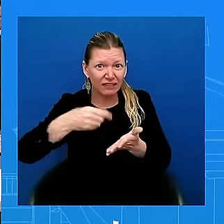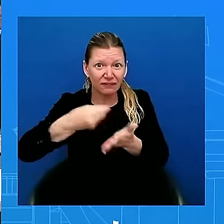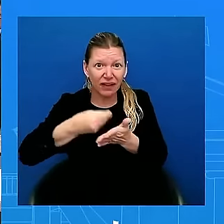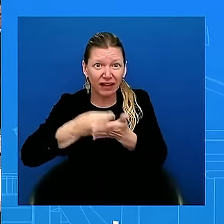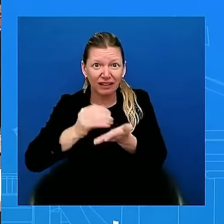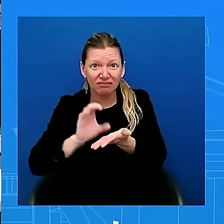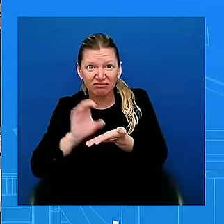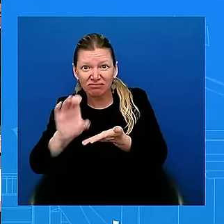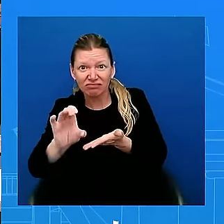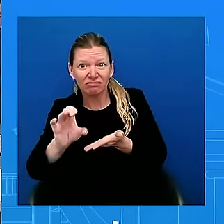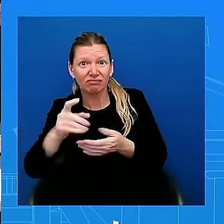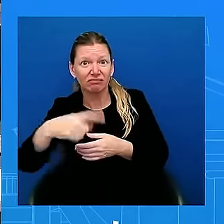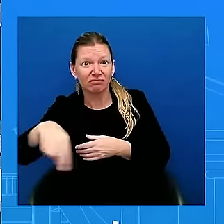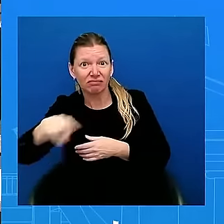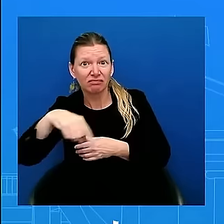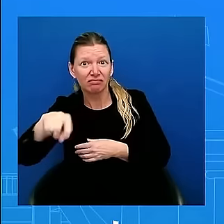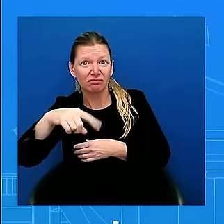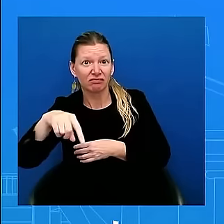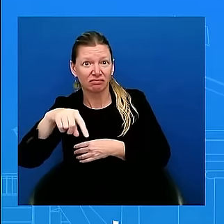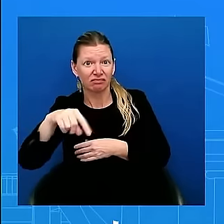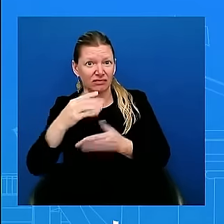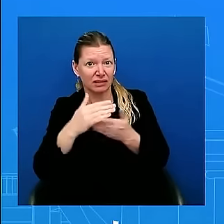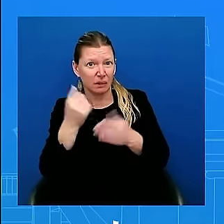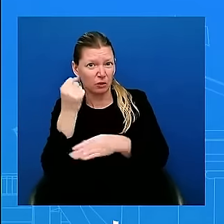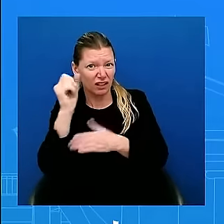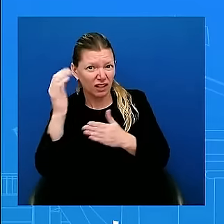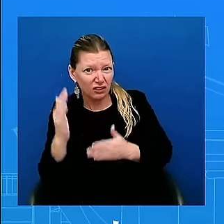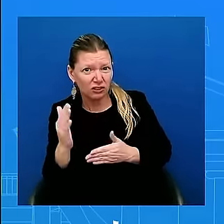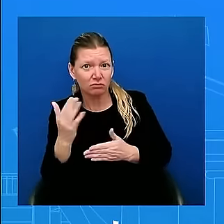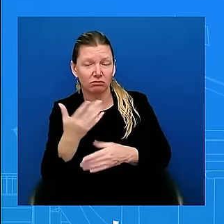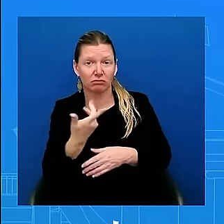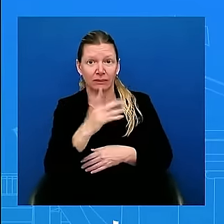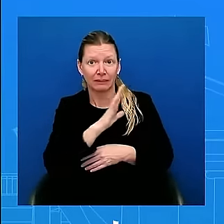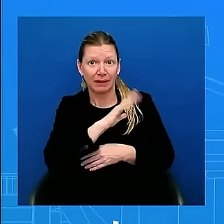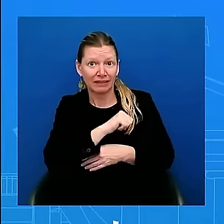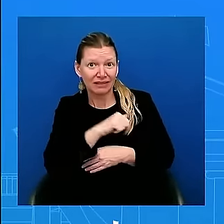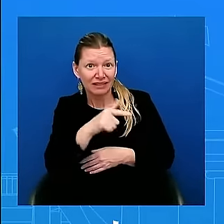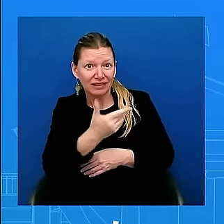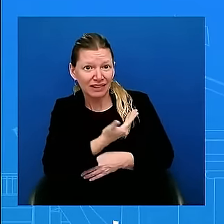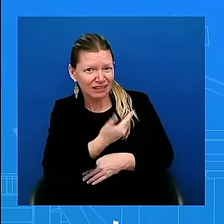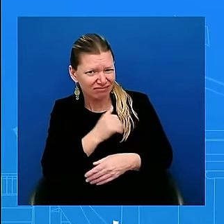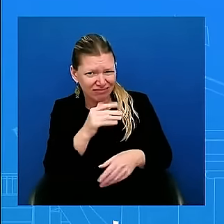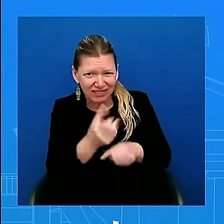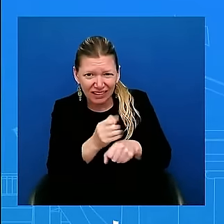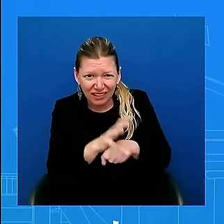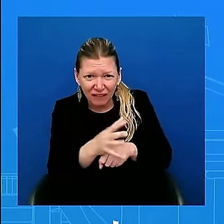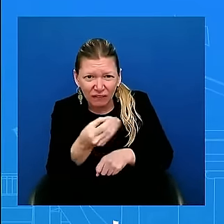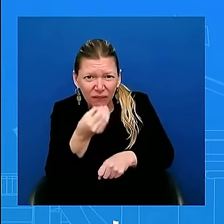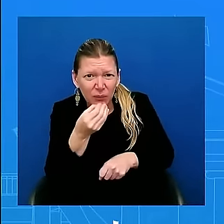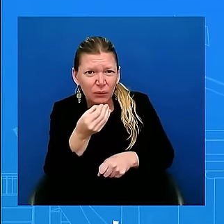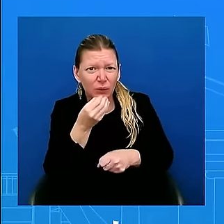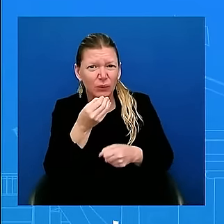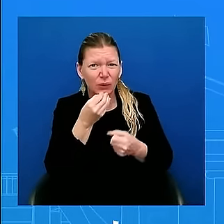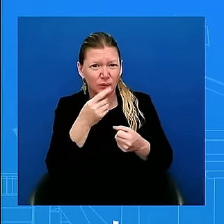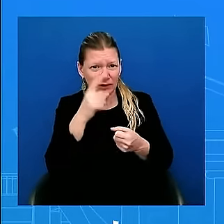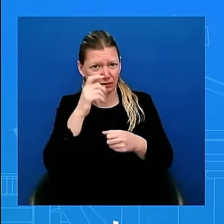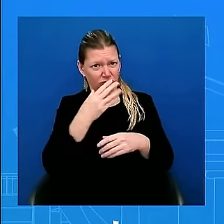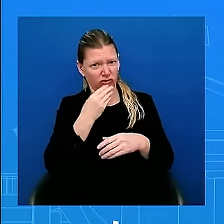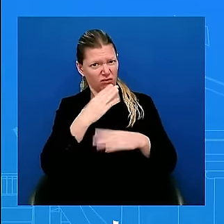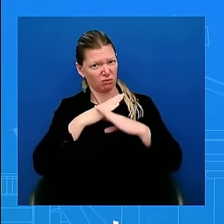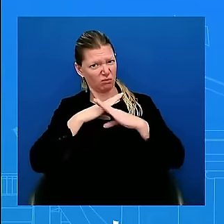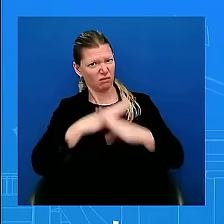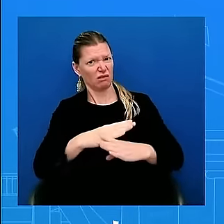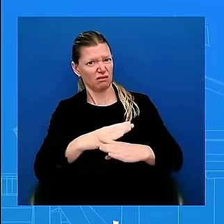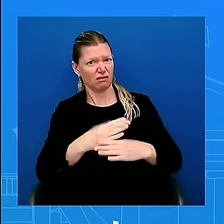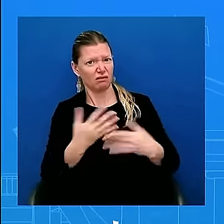it, as two examples? So on the first example, we've said ourselves, the Director of National Intelligence came out publicly and said that we do know that